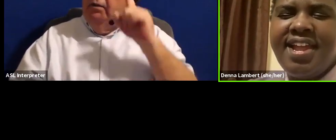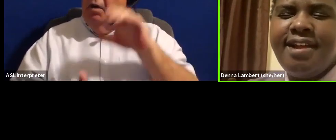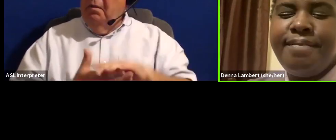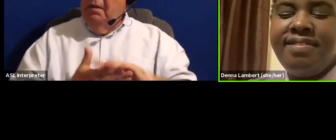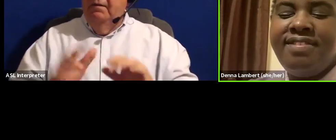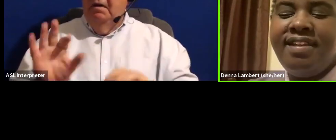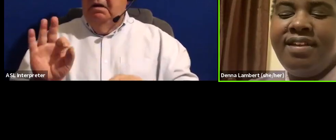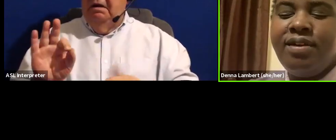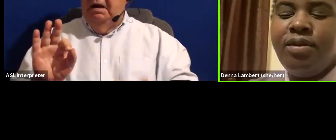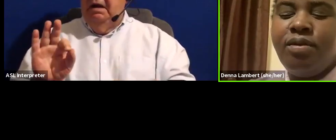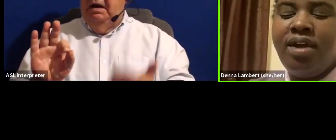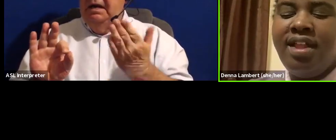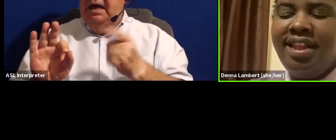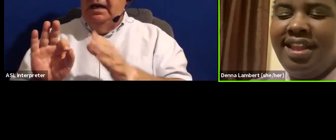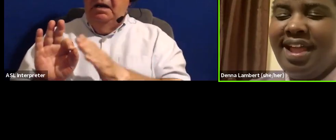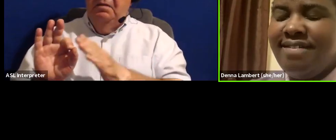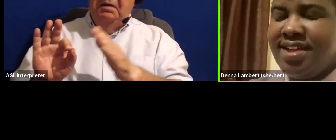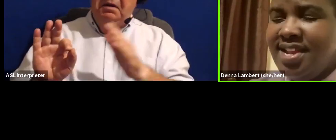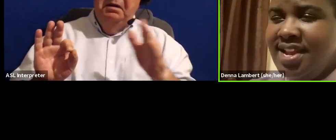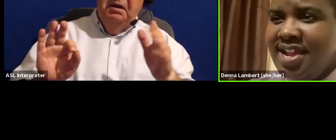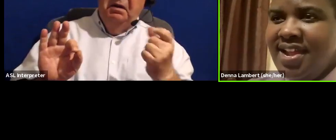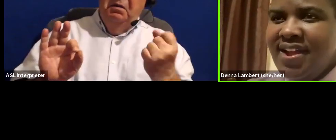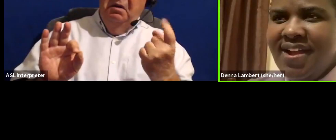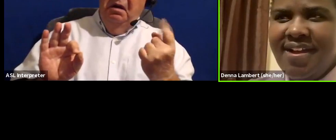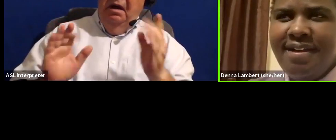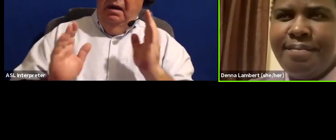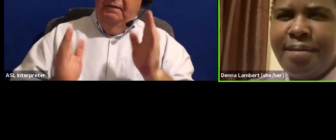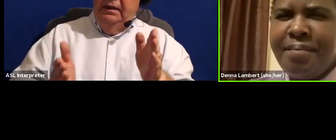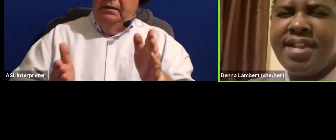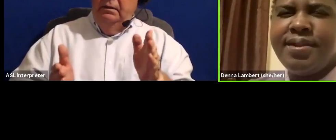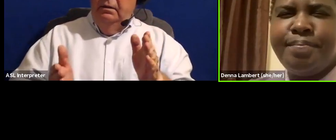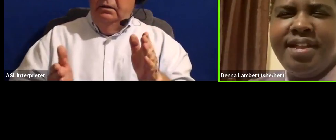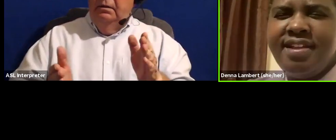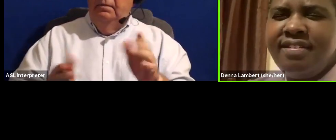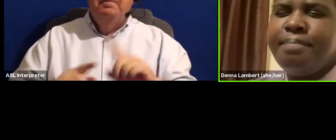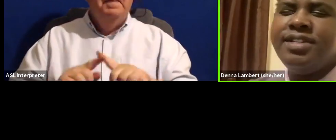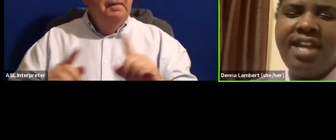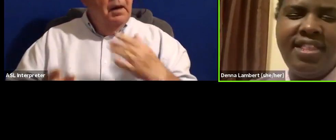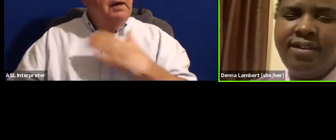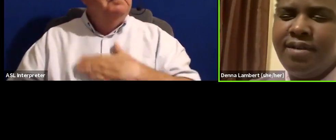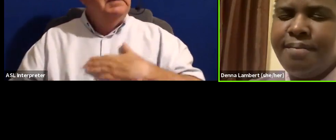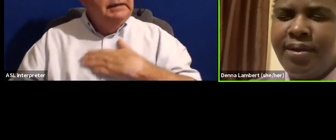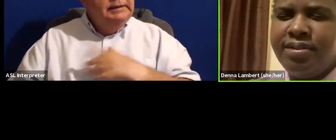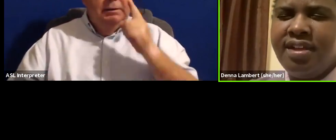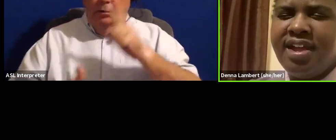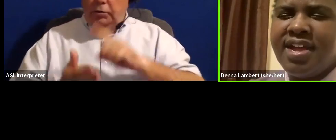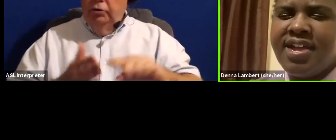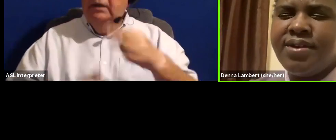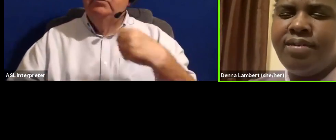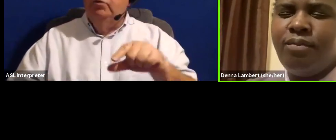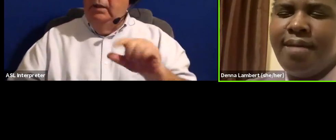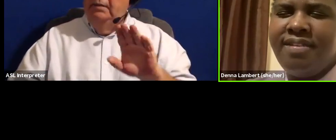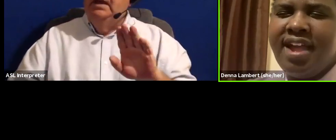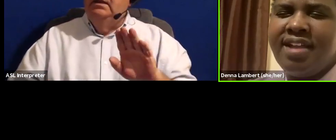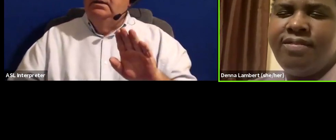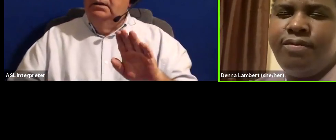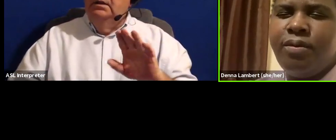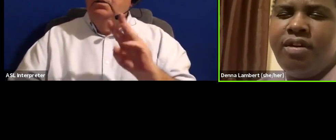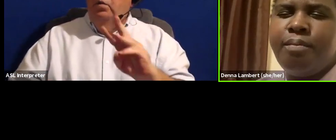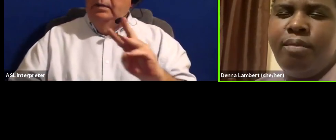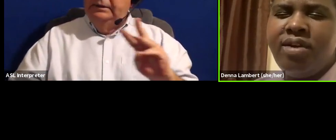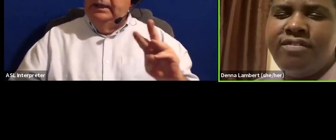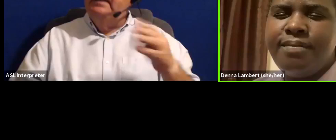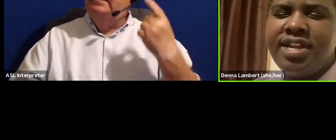9am until 11. But please check the Greenbelt website